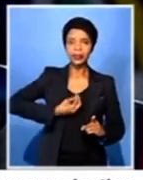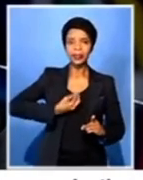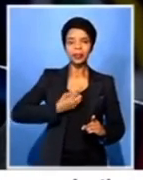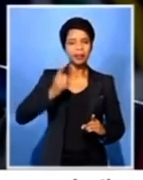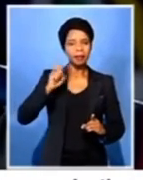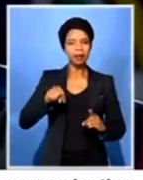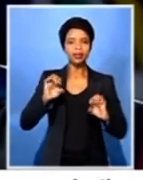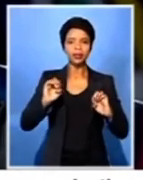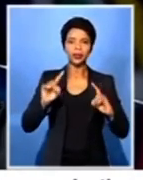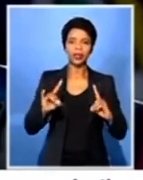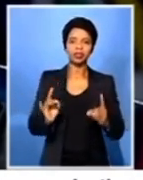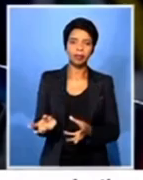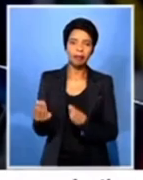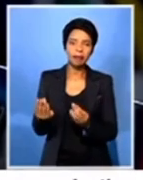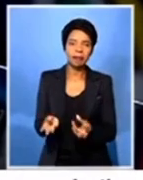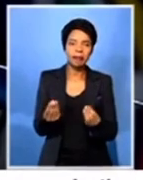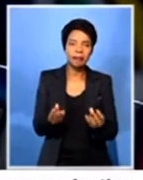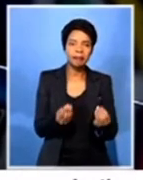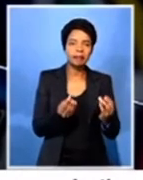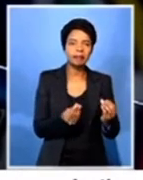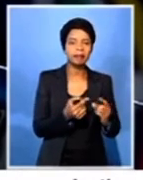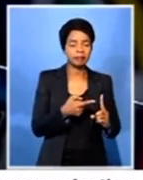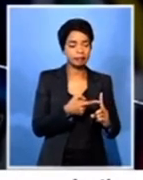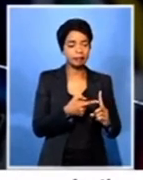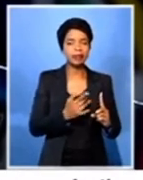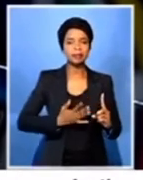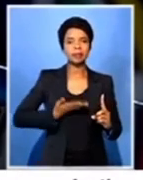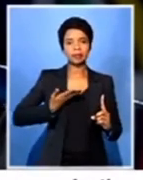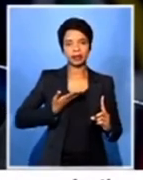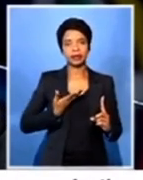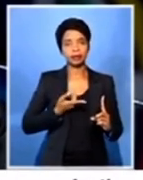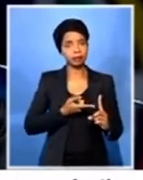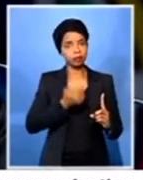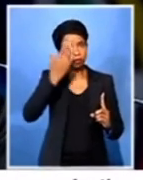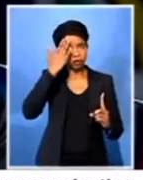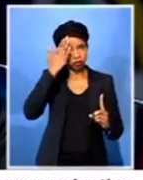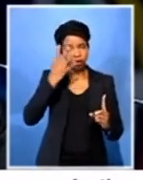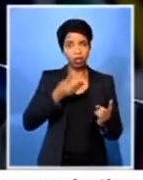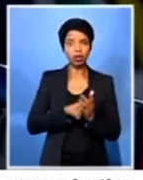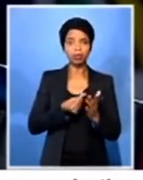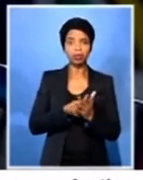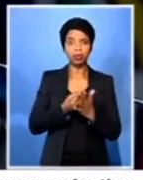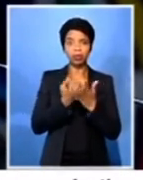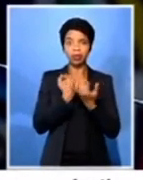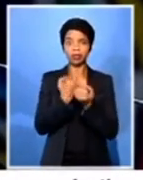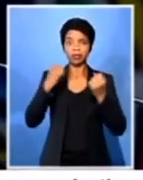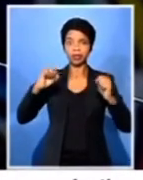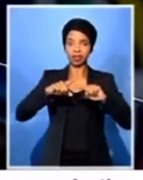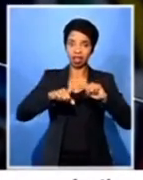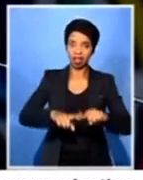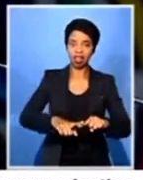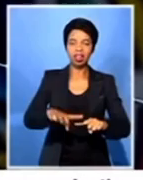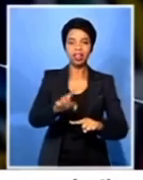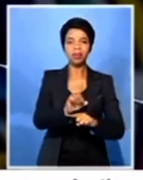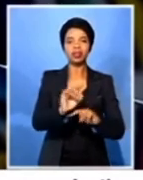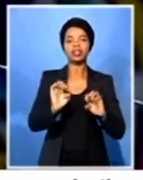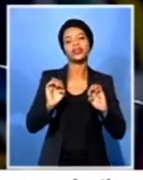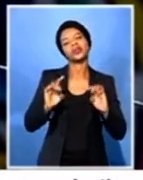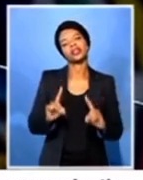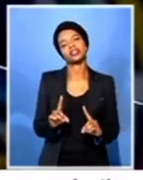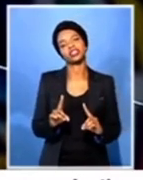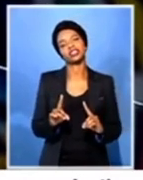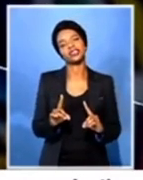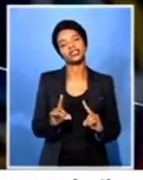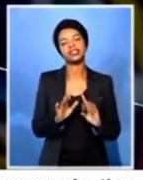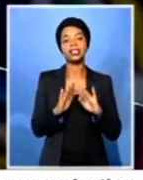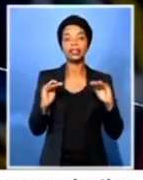Mama, you knew that sustainability of economic freedom is going to rely on education. Equally